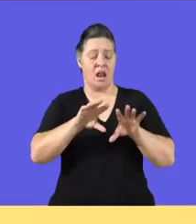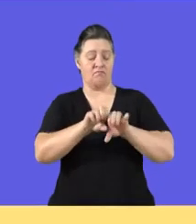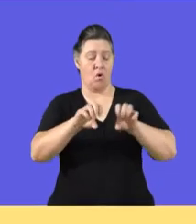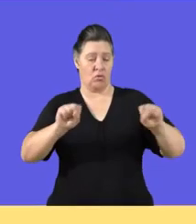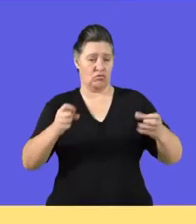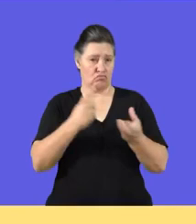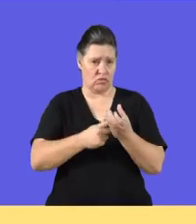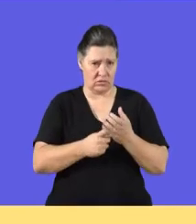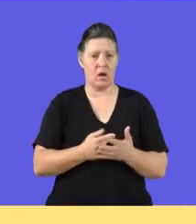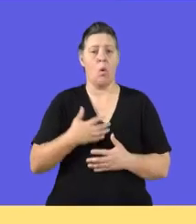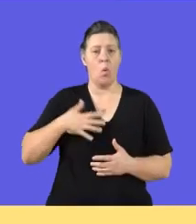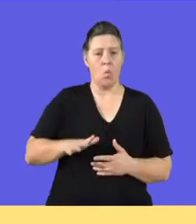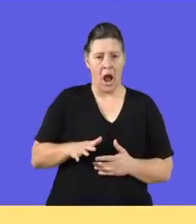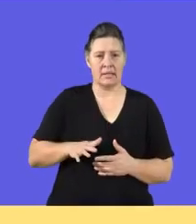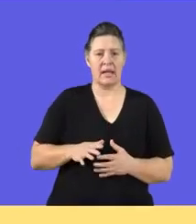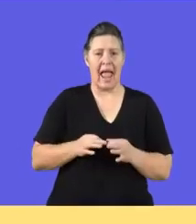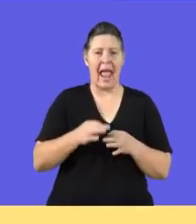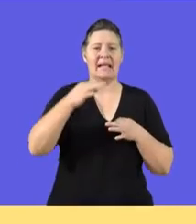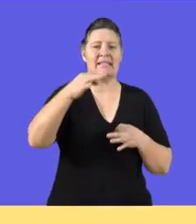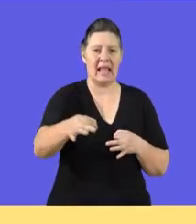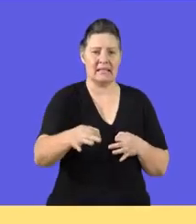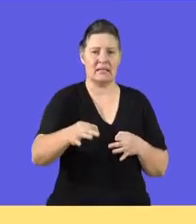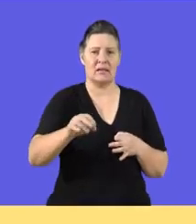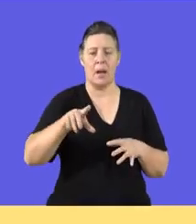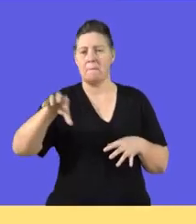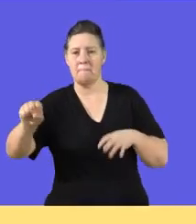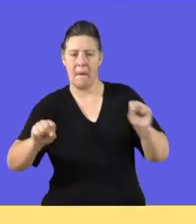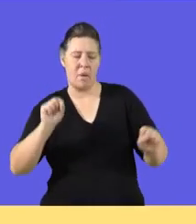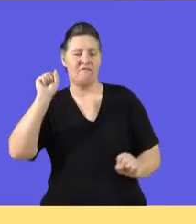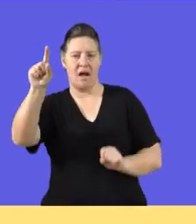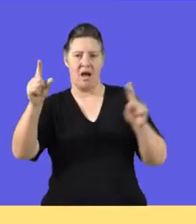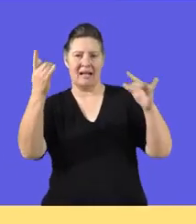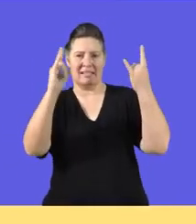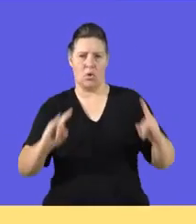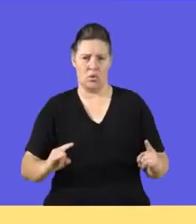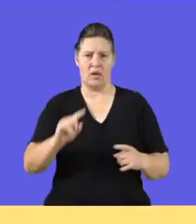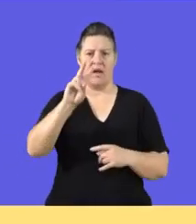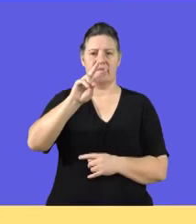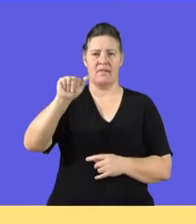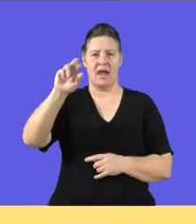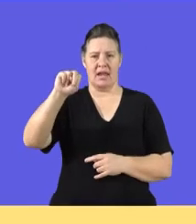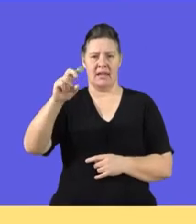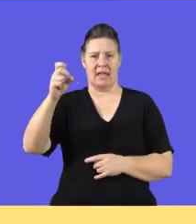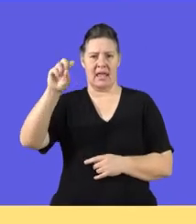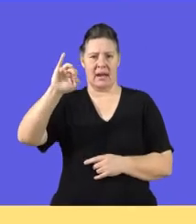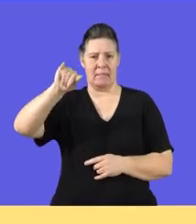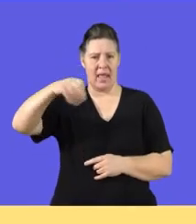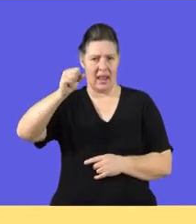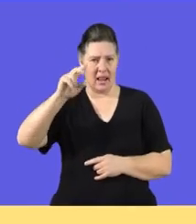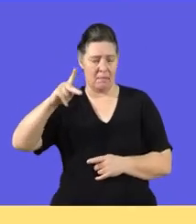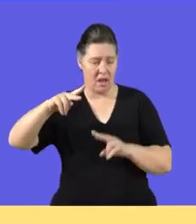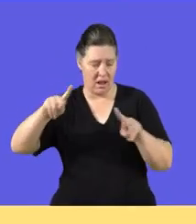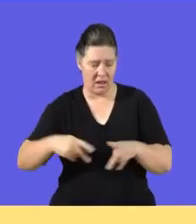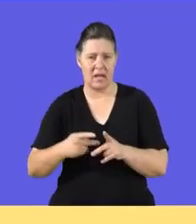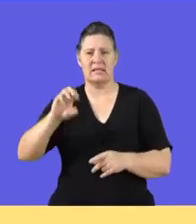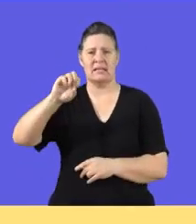Val Vosros wishes to extend their reach to Vanderbilt Park, Sassoberg, Soweto and Lineasia. These are towns that they want to open